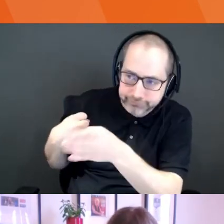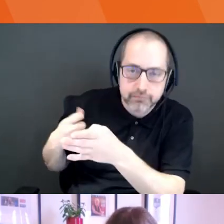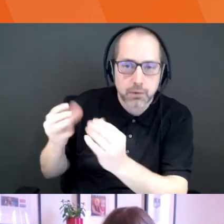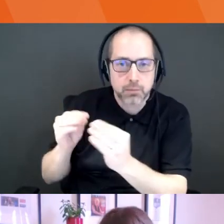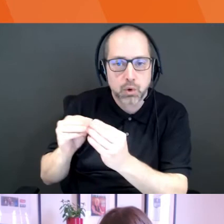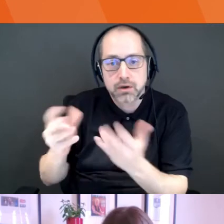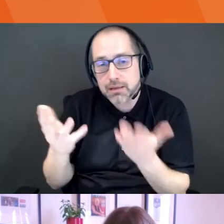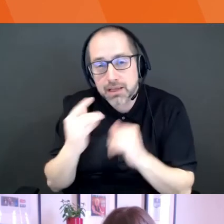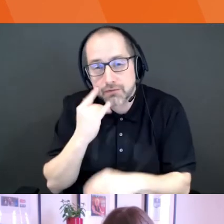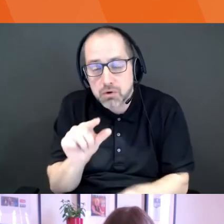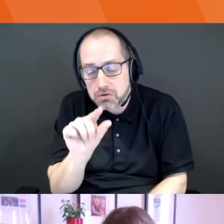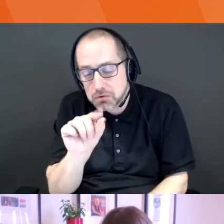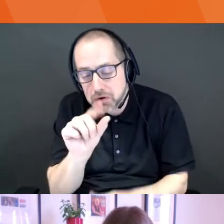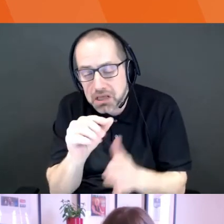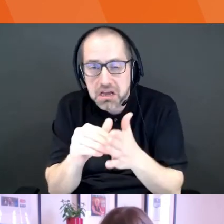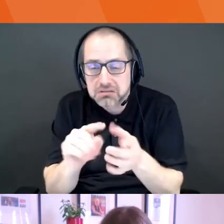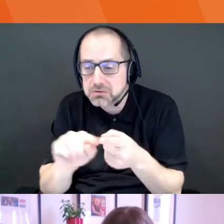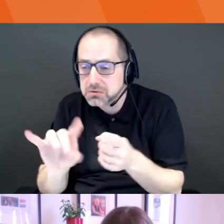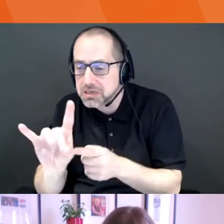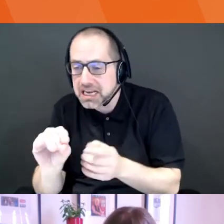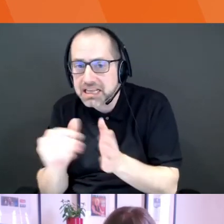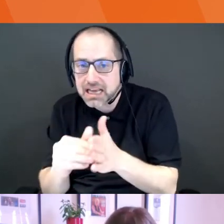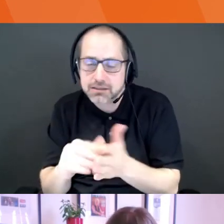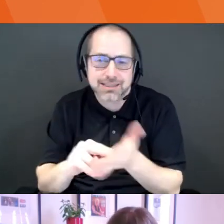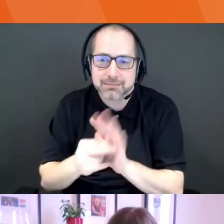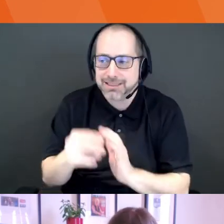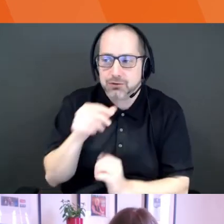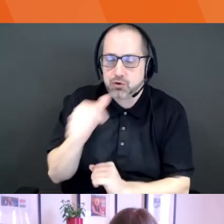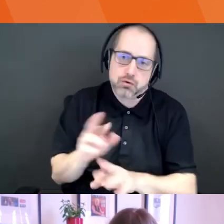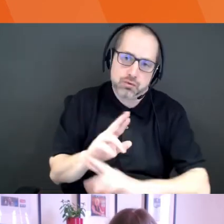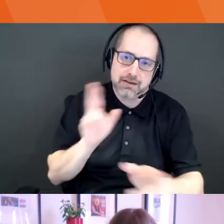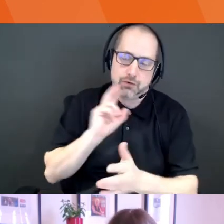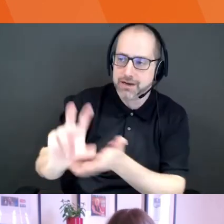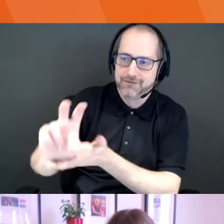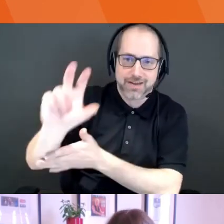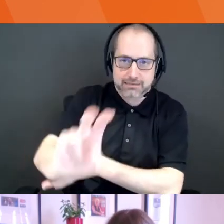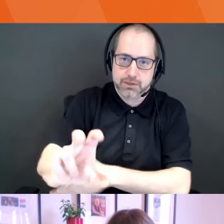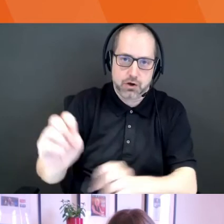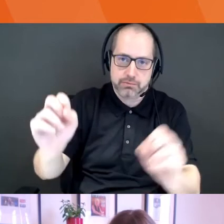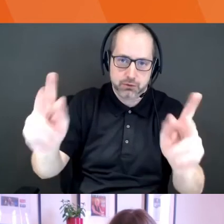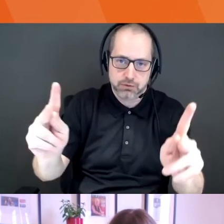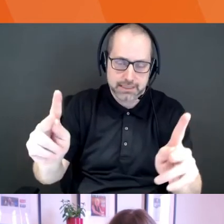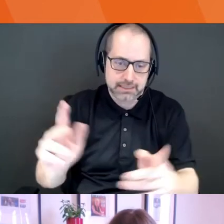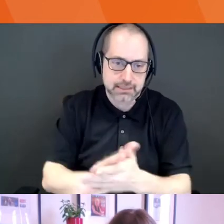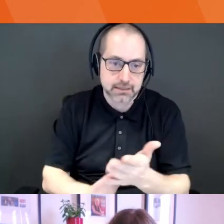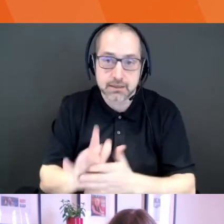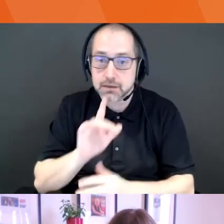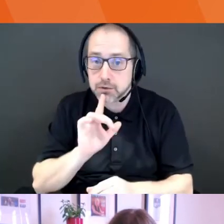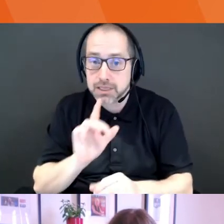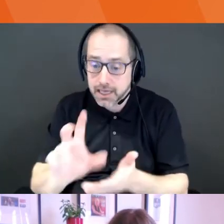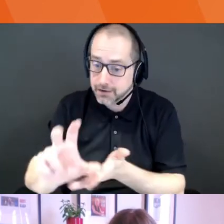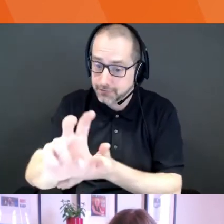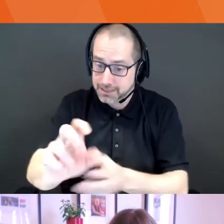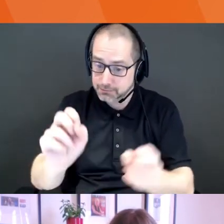between 20,000 and $80,000, you're not looking for investment, uh, opportunities that, you know, really an investment opportunity